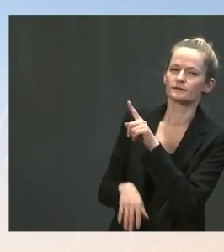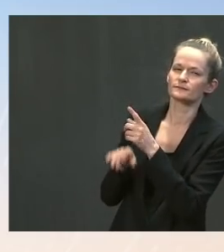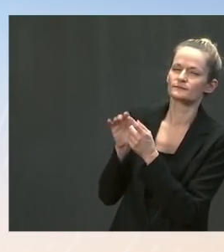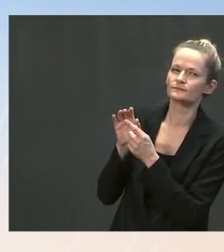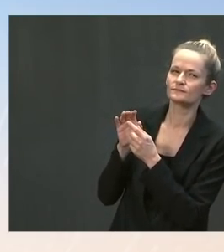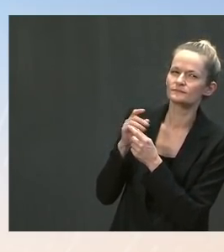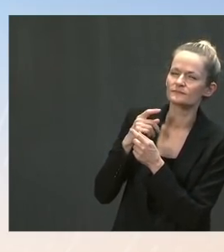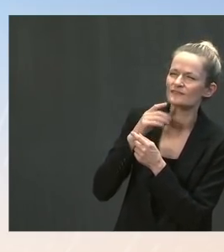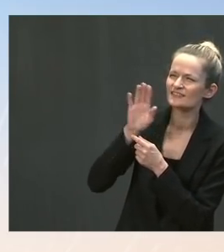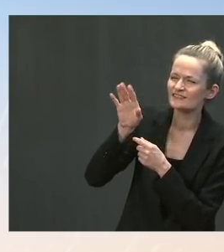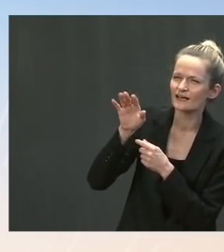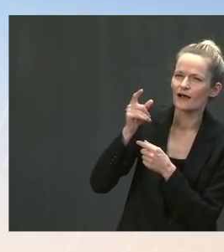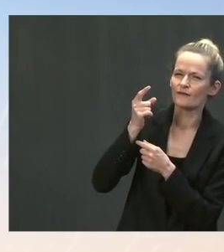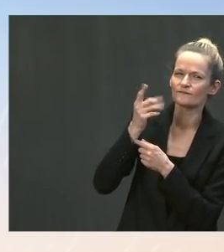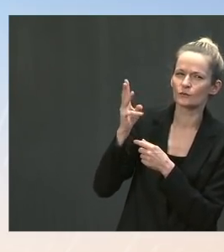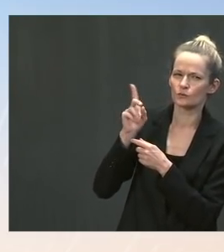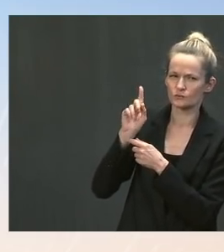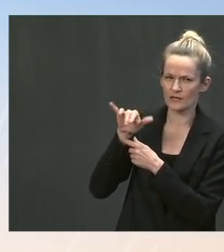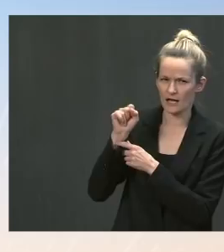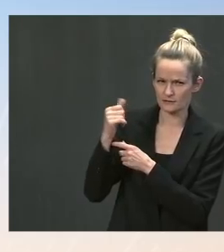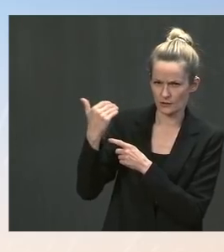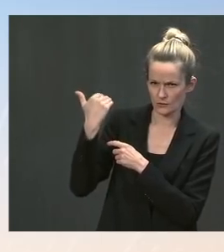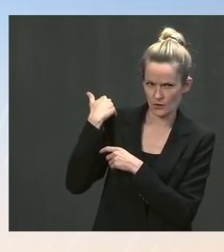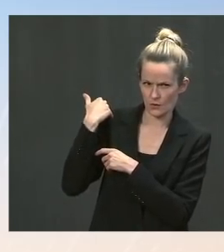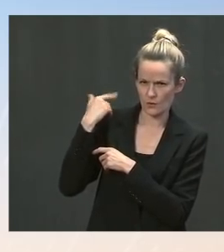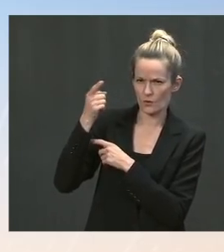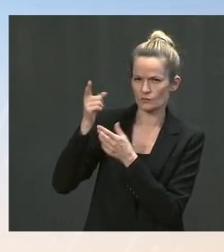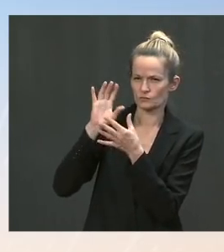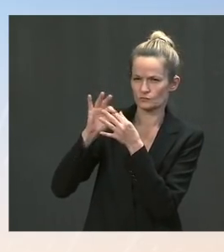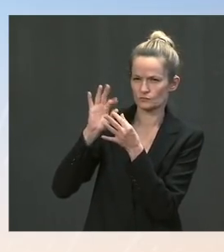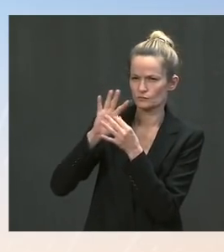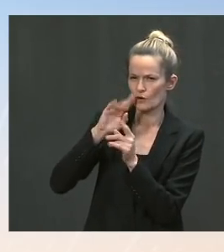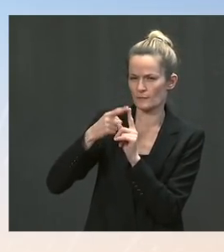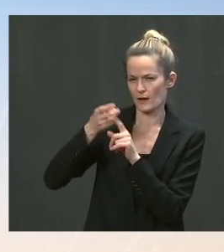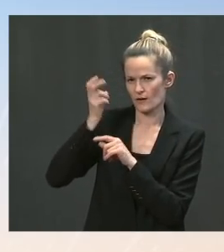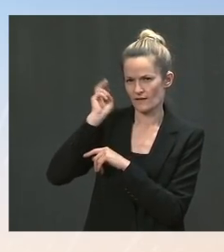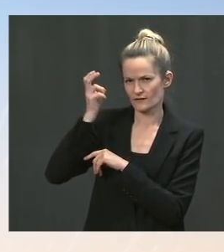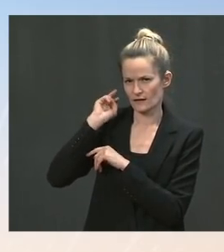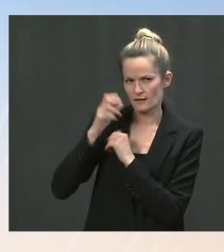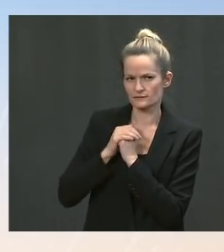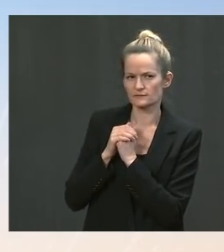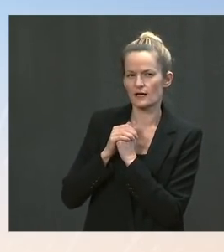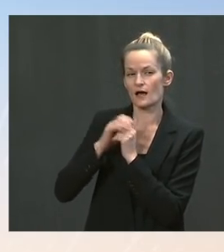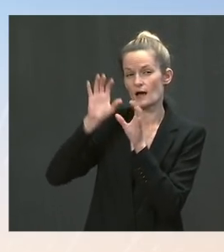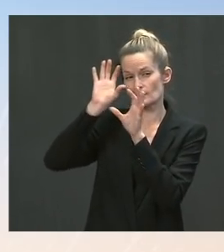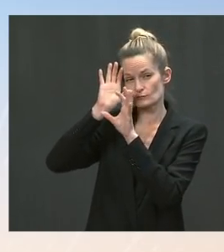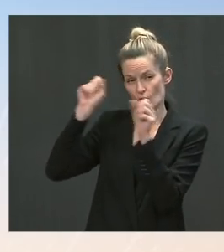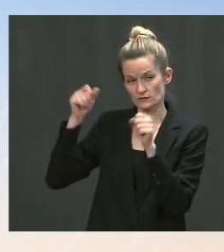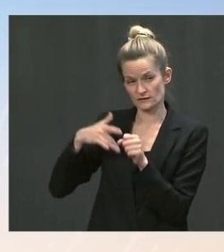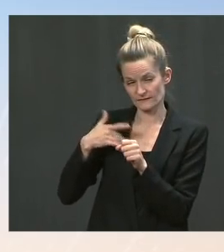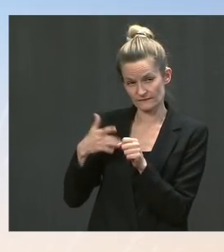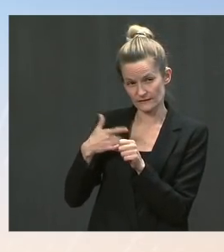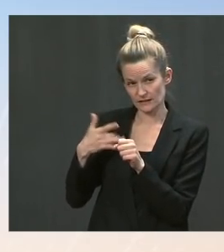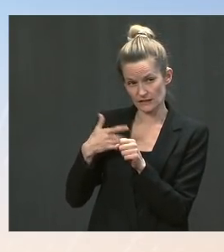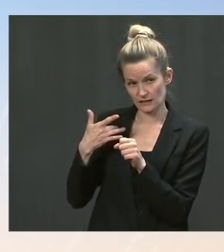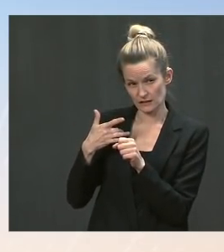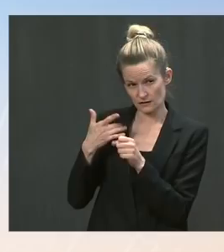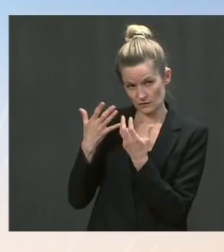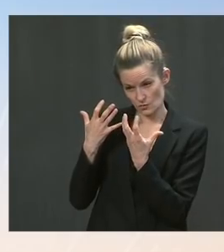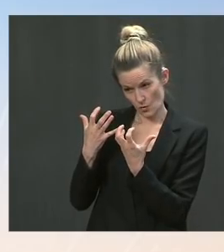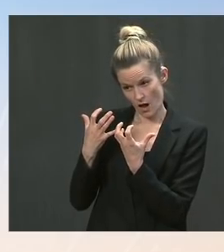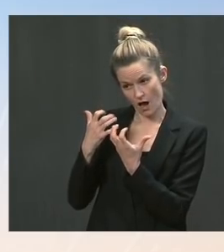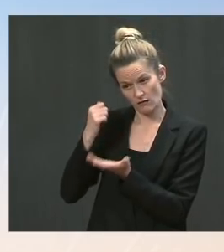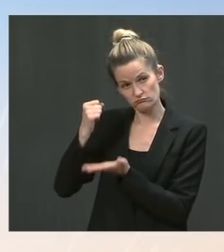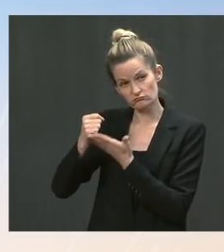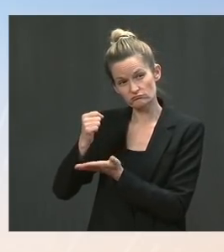support in Afghanistan. Is it the administration's intent that U.S. air support, as it pertains to helping the Afghan National Security Forces, will